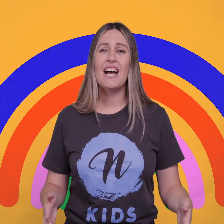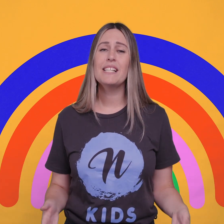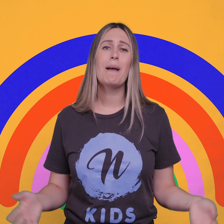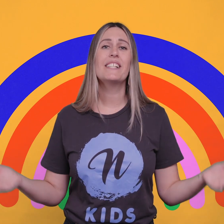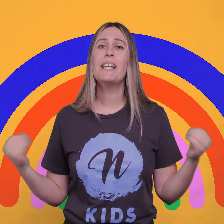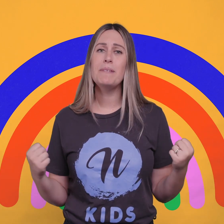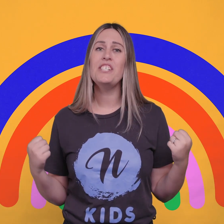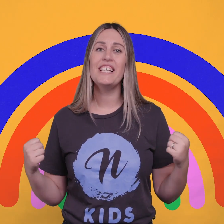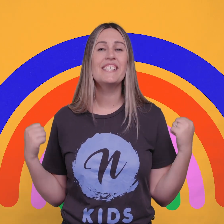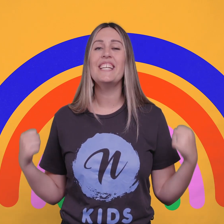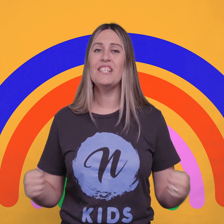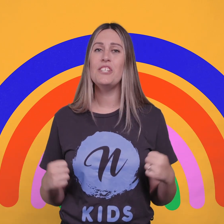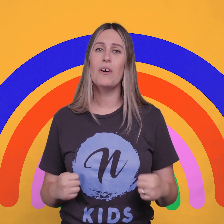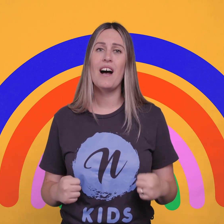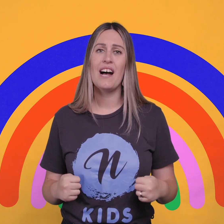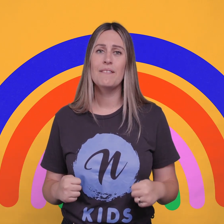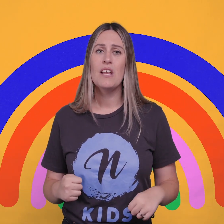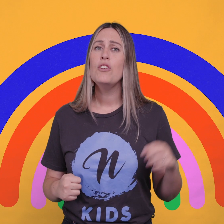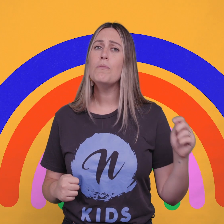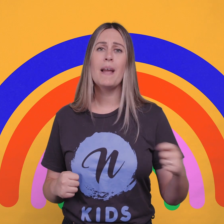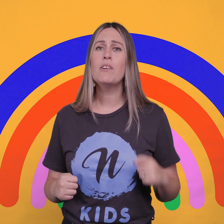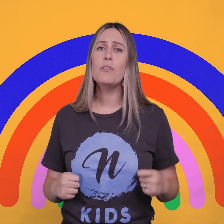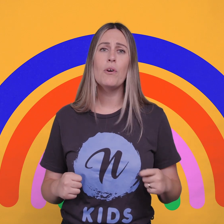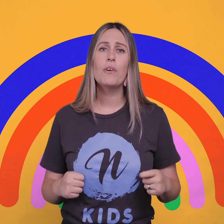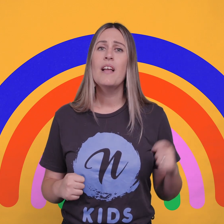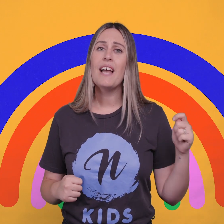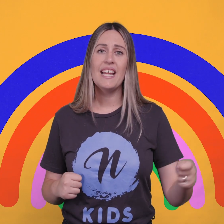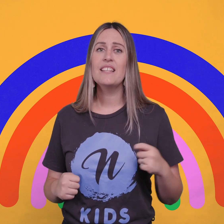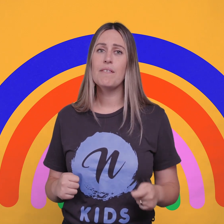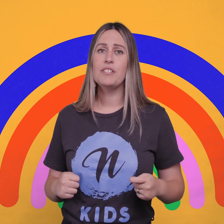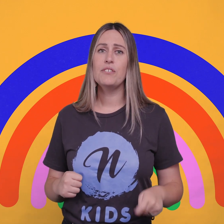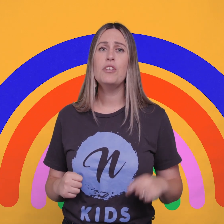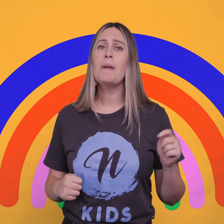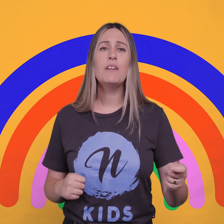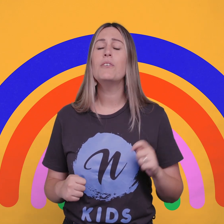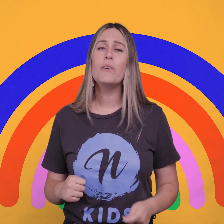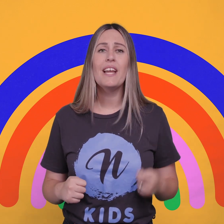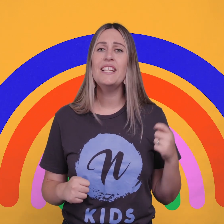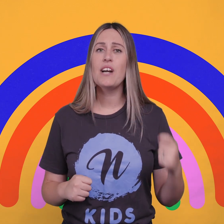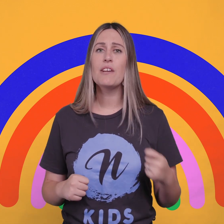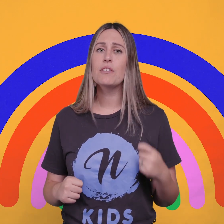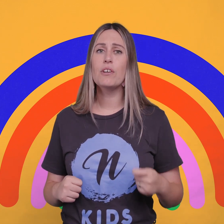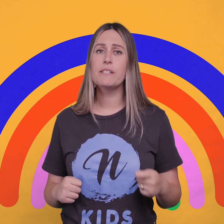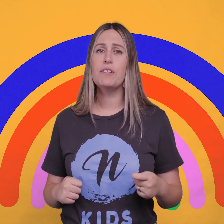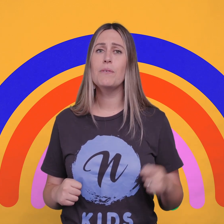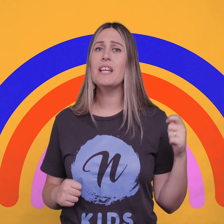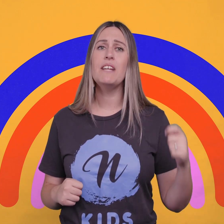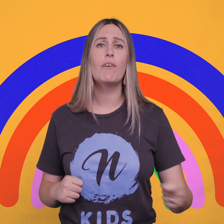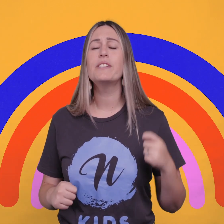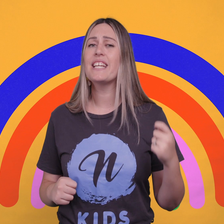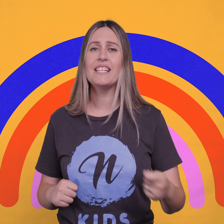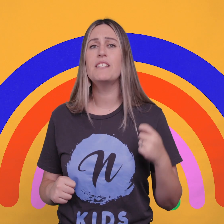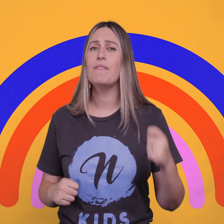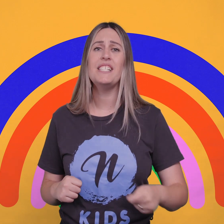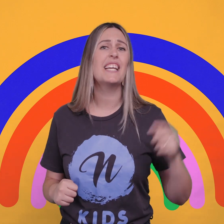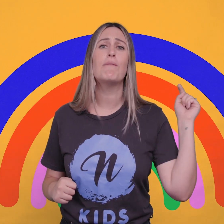It starts by accepting Jesus into your heart. You may not know that he loves you. You may not know that he died on the cross for you. And that he